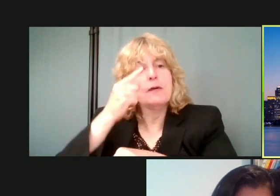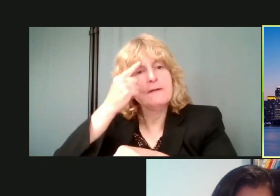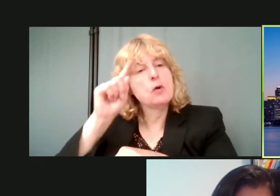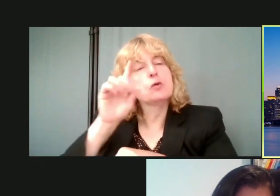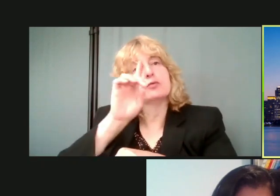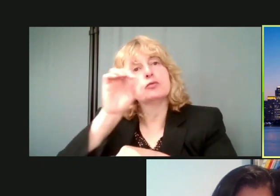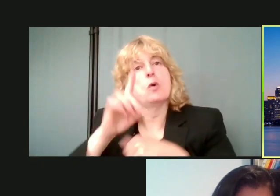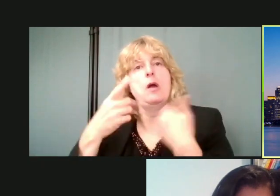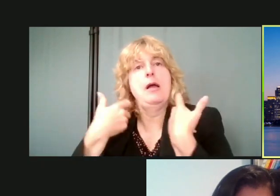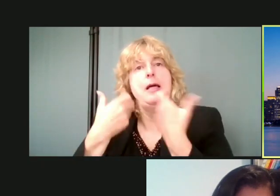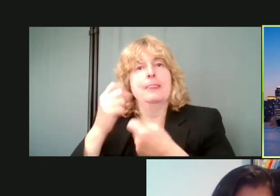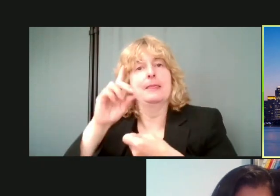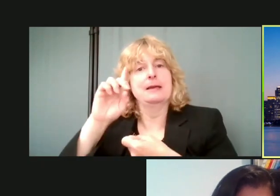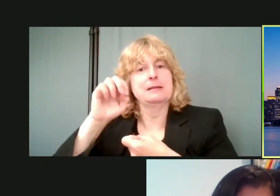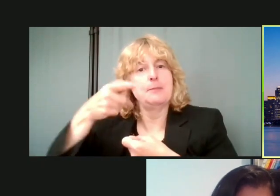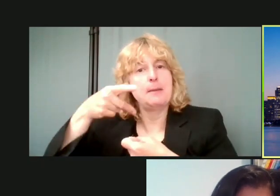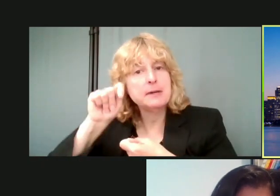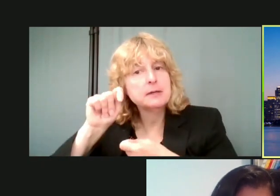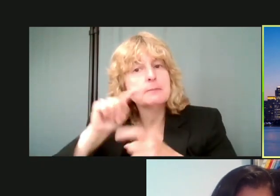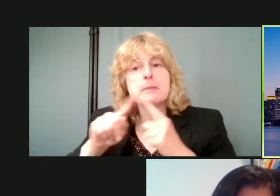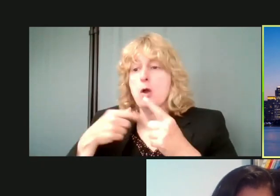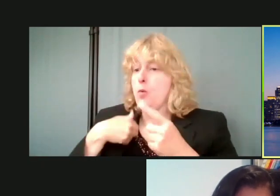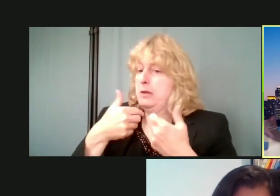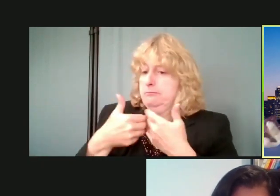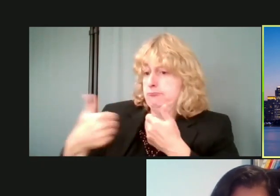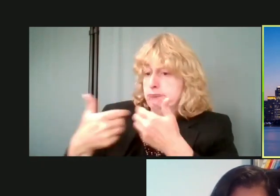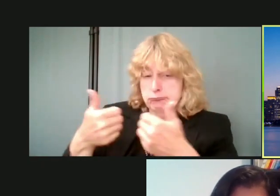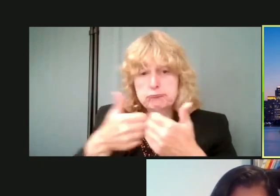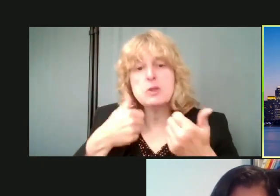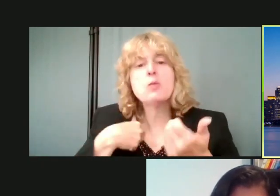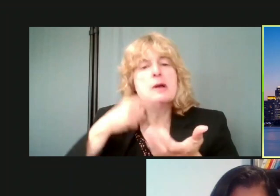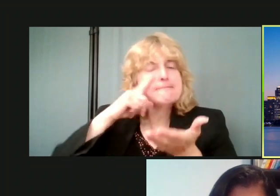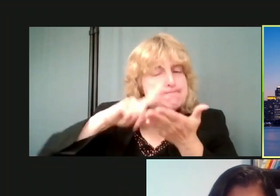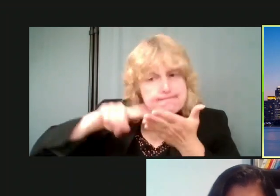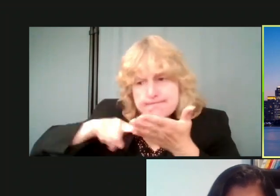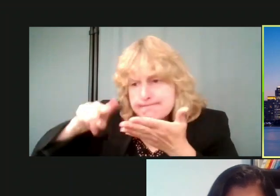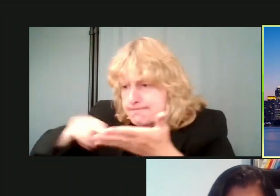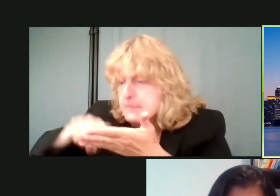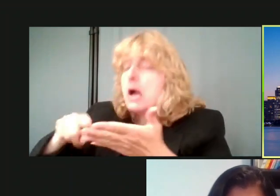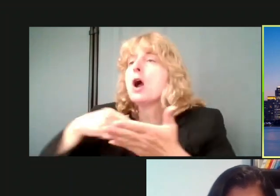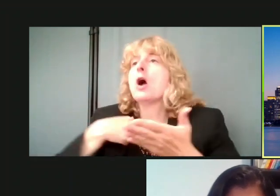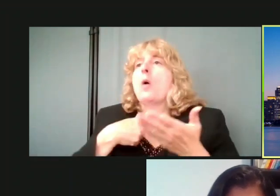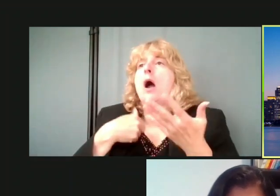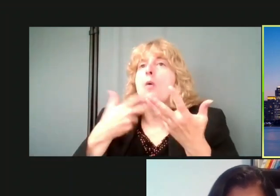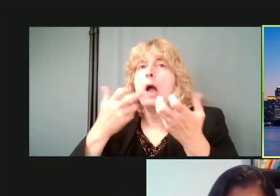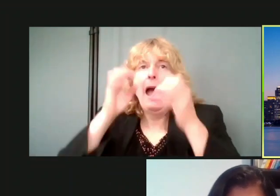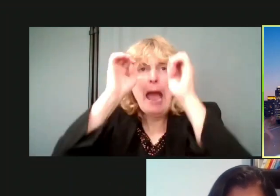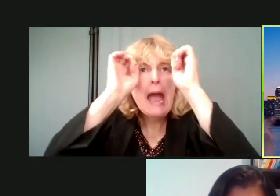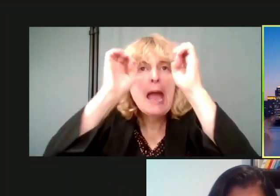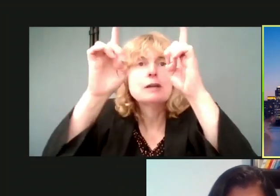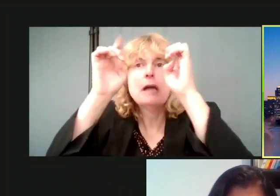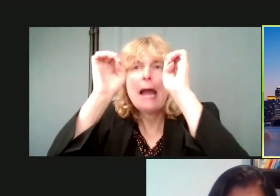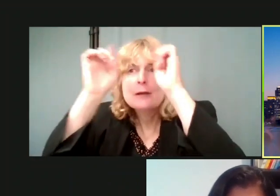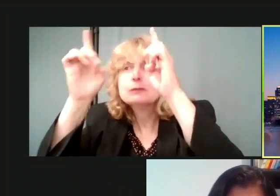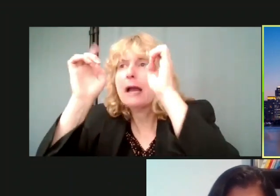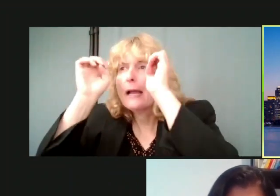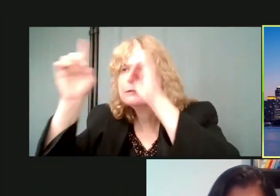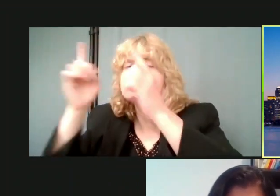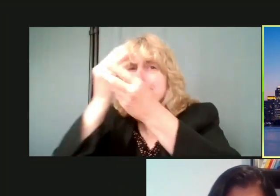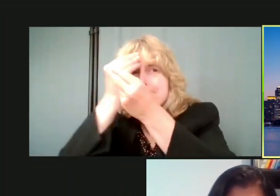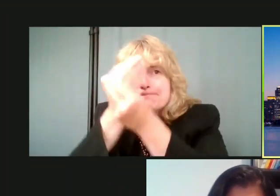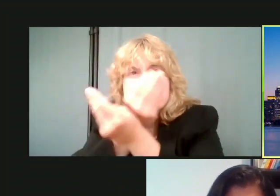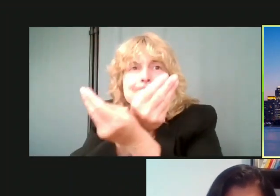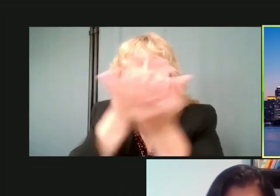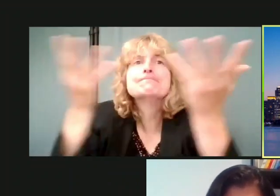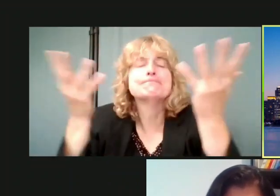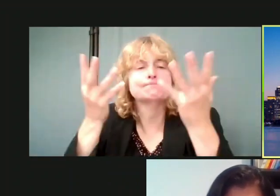And this is what we do. We educate. We go out. We want to spread as much education and outreach that